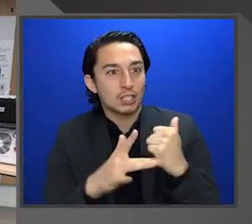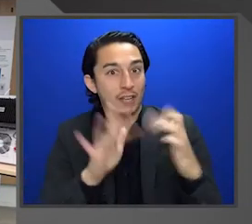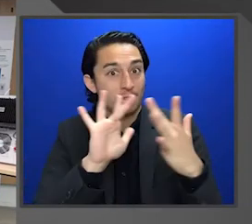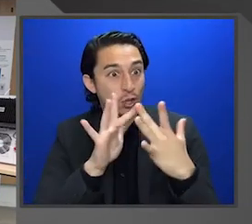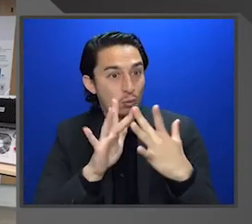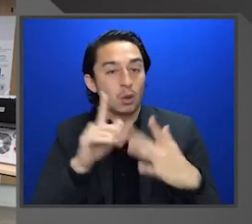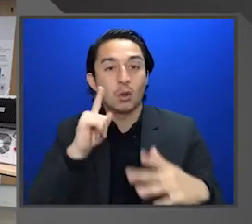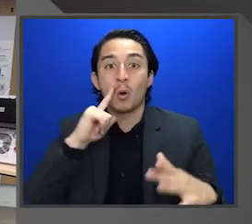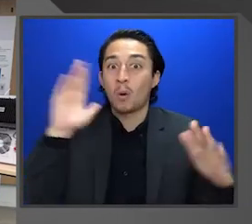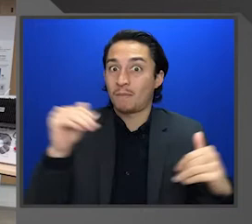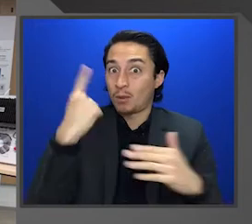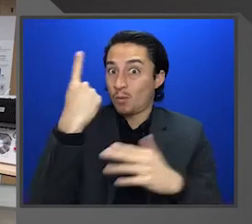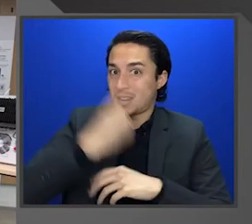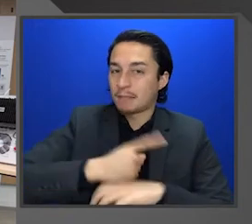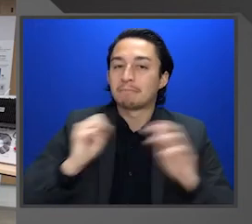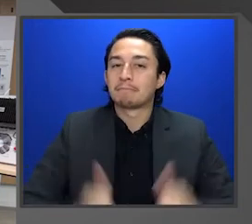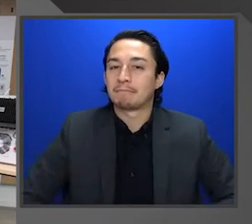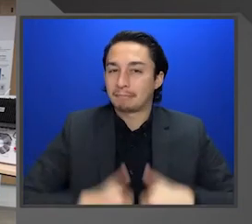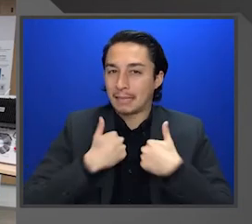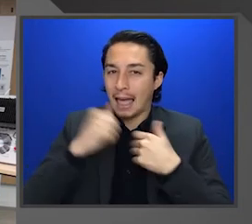live setting. So thank you.